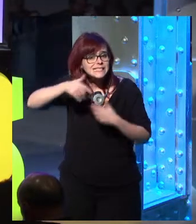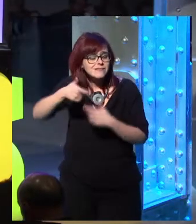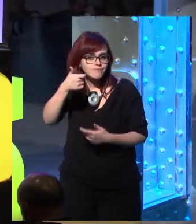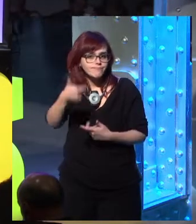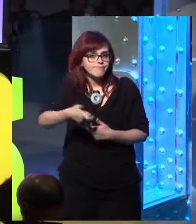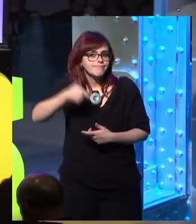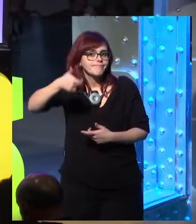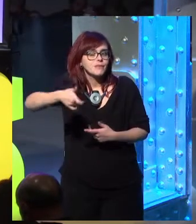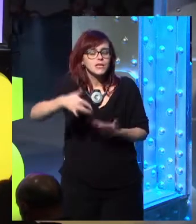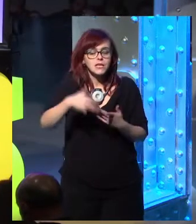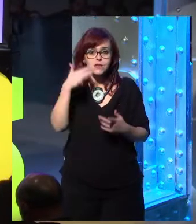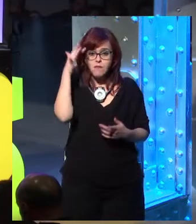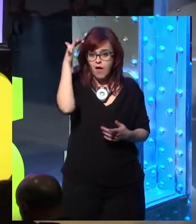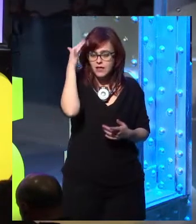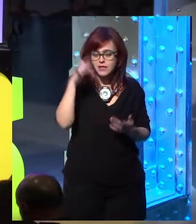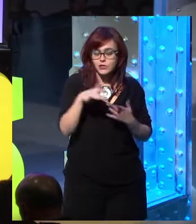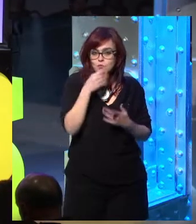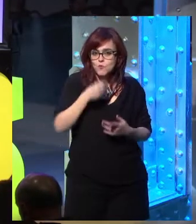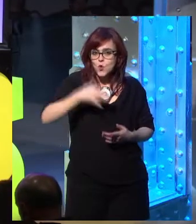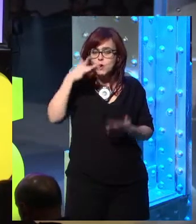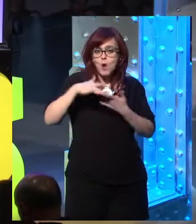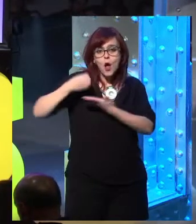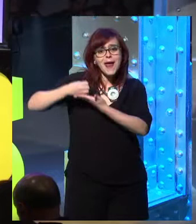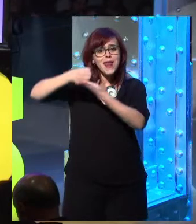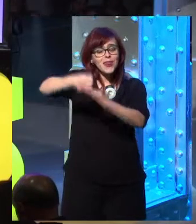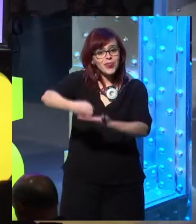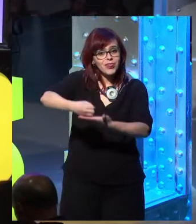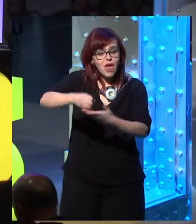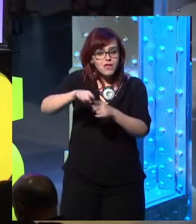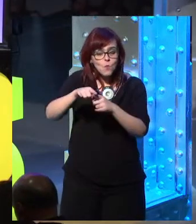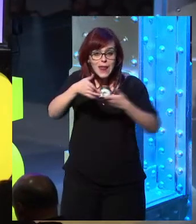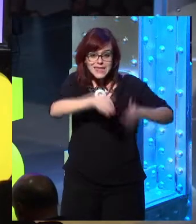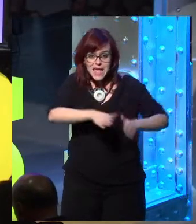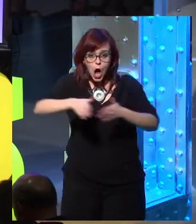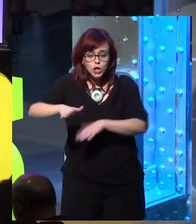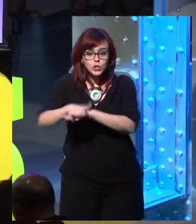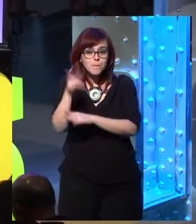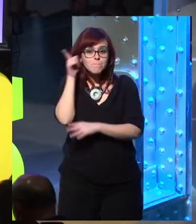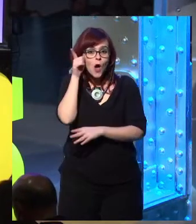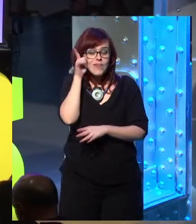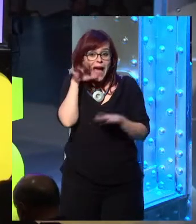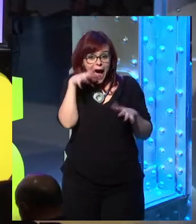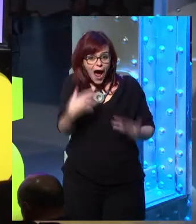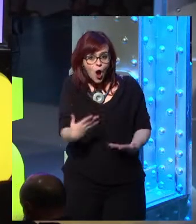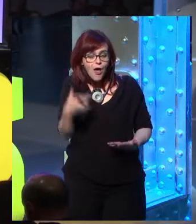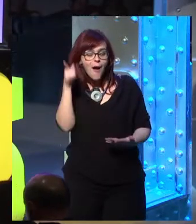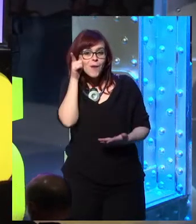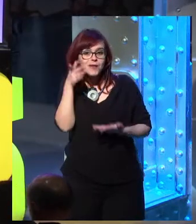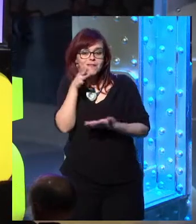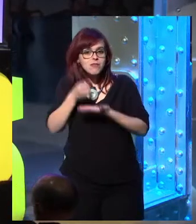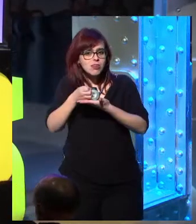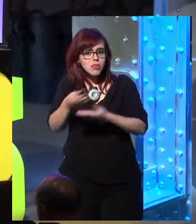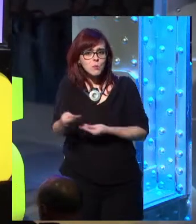That it was that stable, that we didn't have to buy one every year? I mean, it seems impossible now. But this is how the world was.